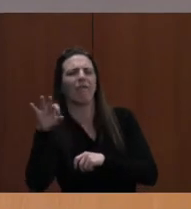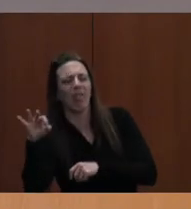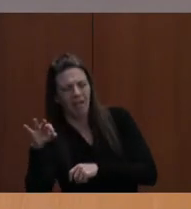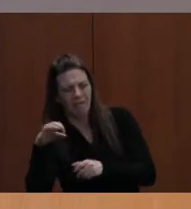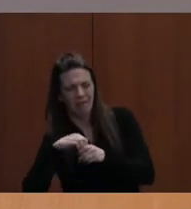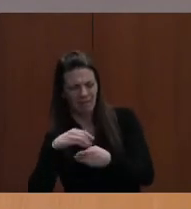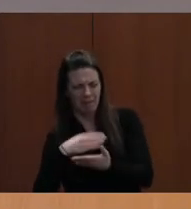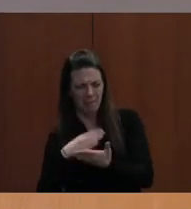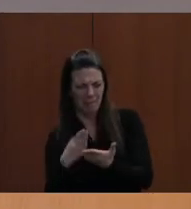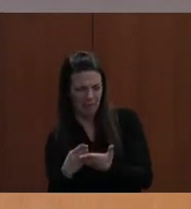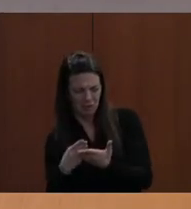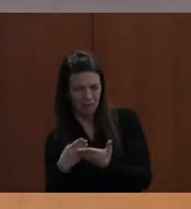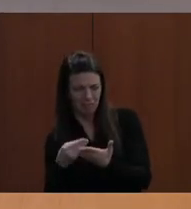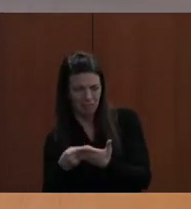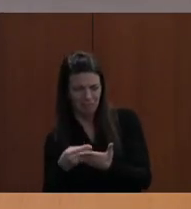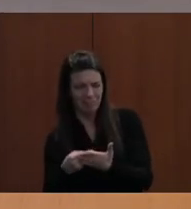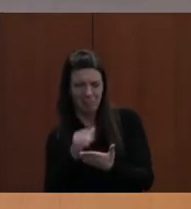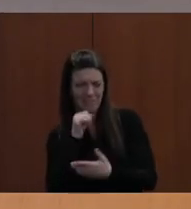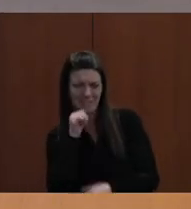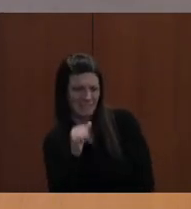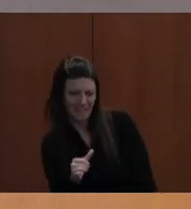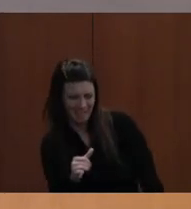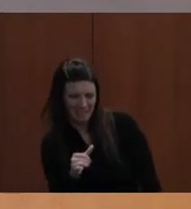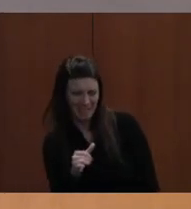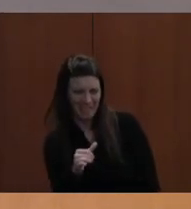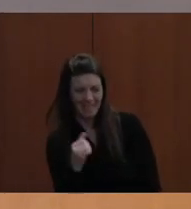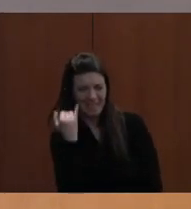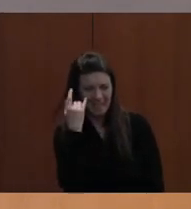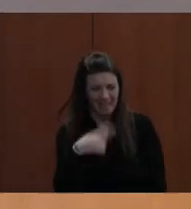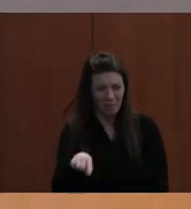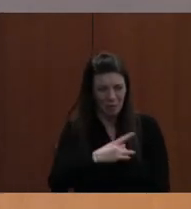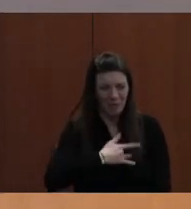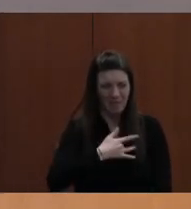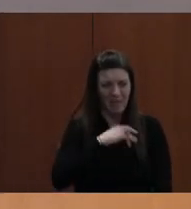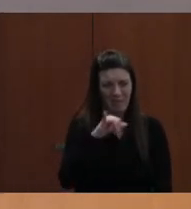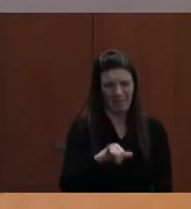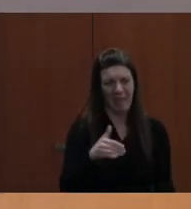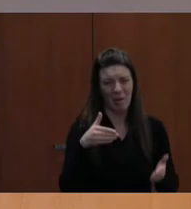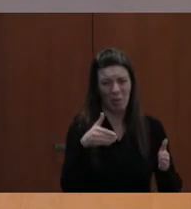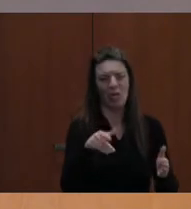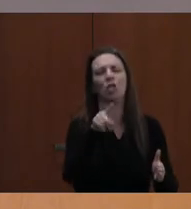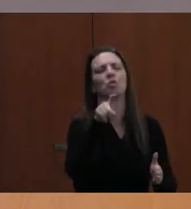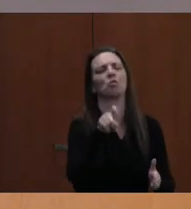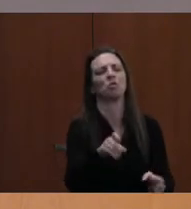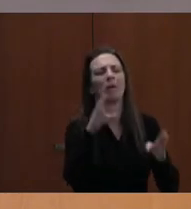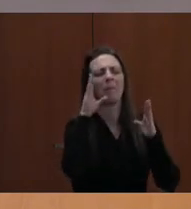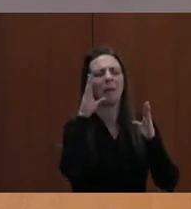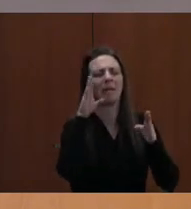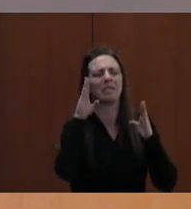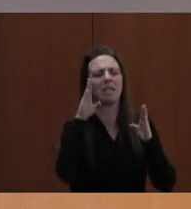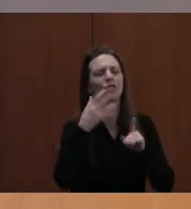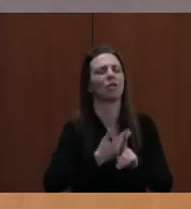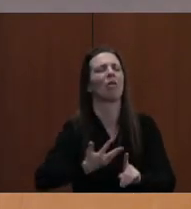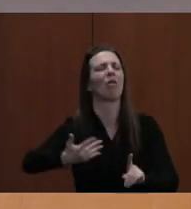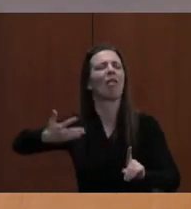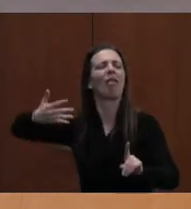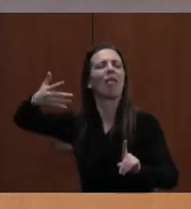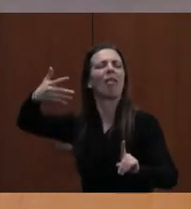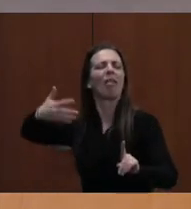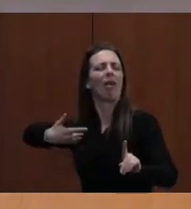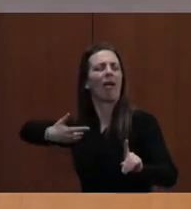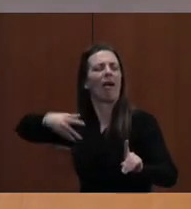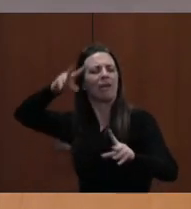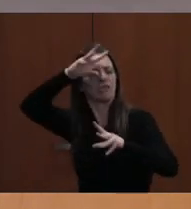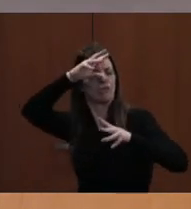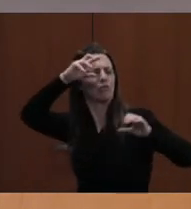PAID MORE ATTENTION, MY OPINION, TO THE BUDGETS OF THE LAST SUPERINTENDENT WE HAD HERE, HE BOUGHT THIS